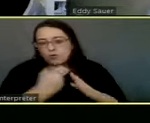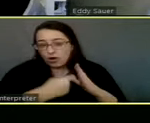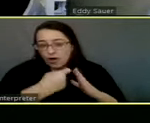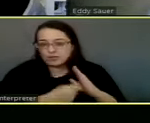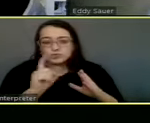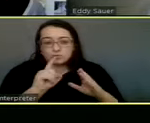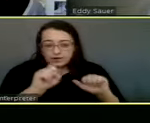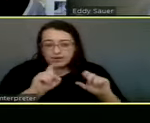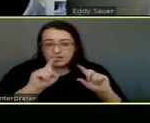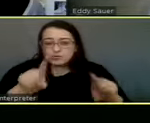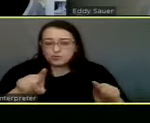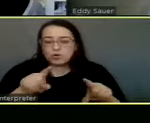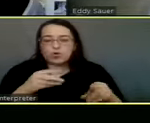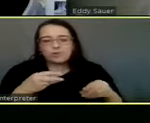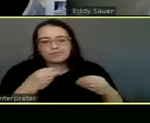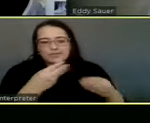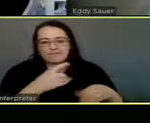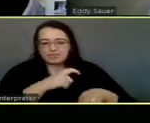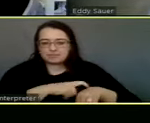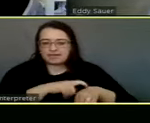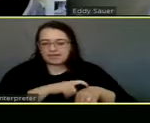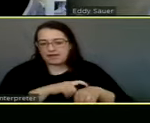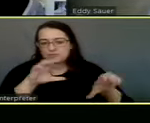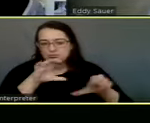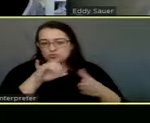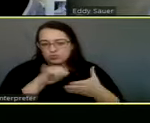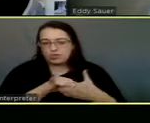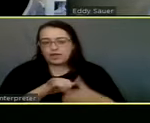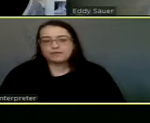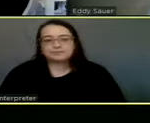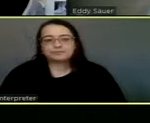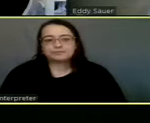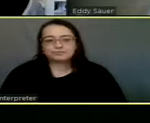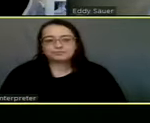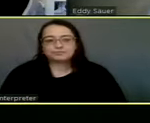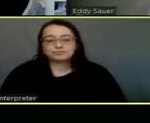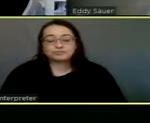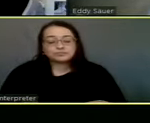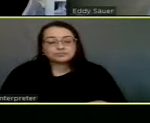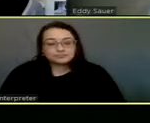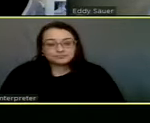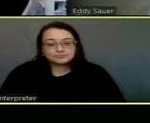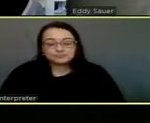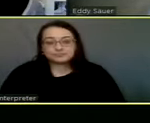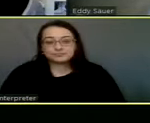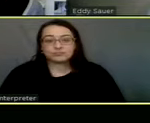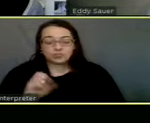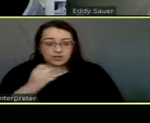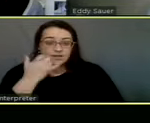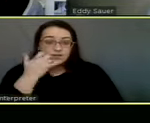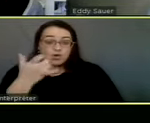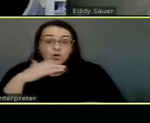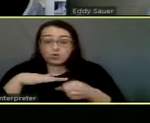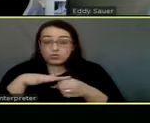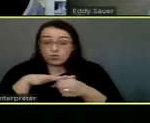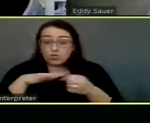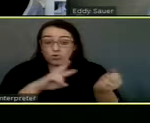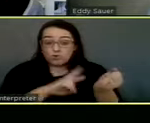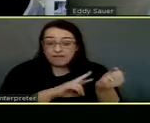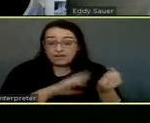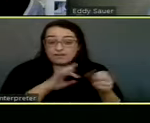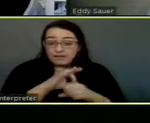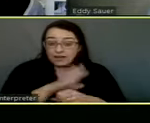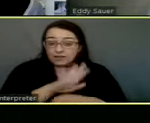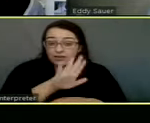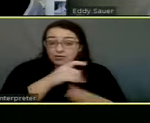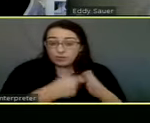within a certain amount of time. So, um, what I would tell us, you can call local vets to find out their prices.